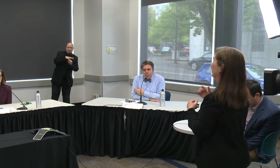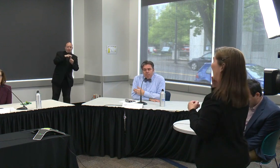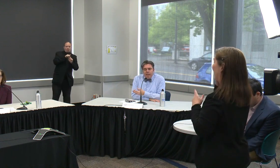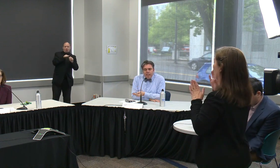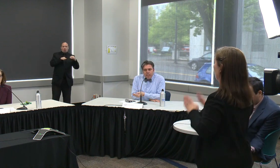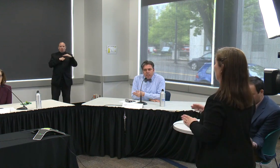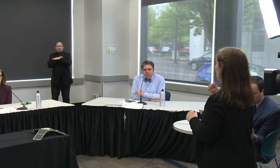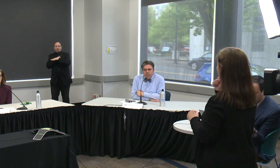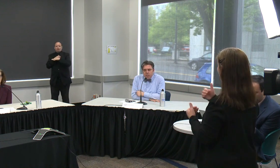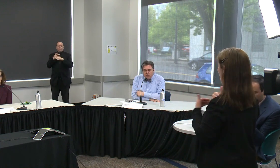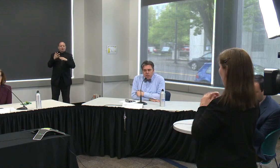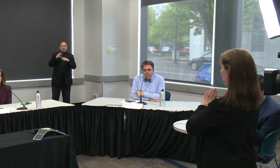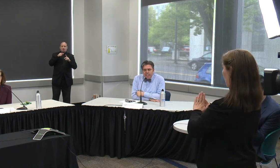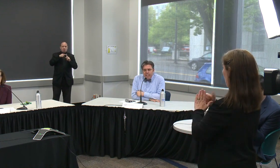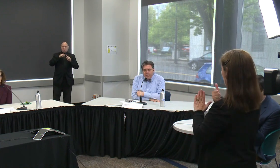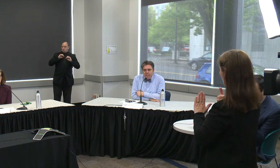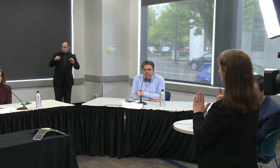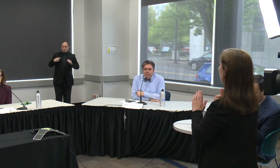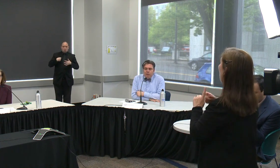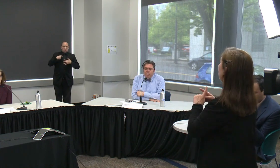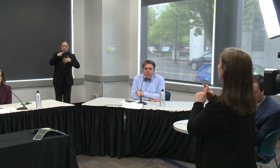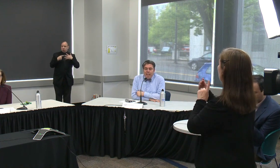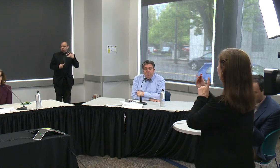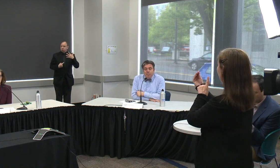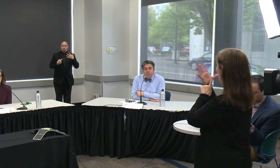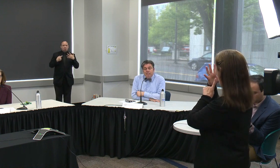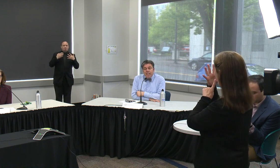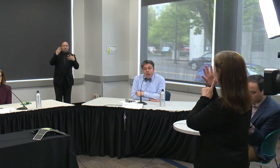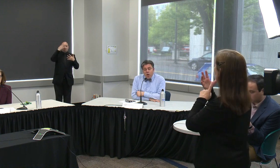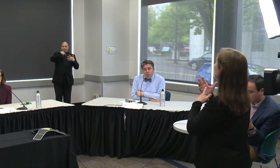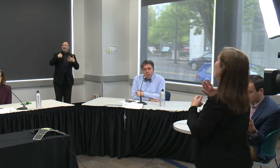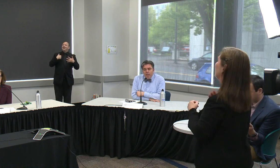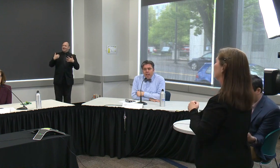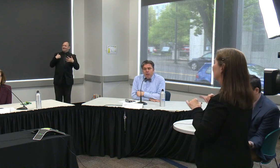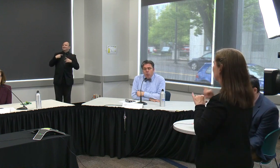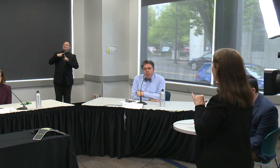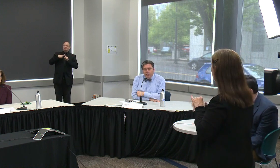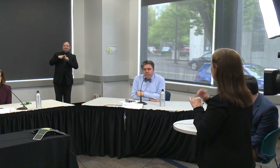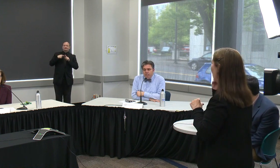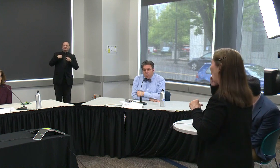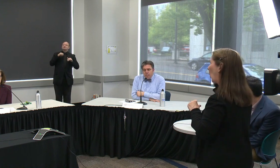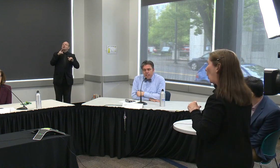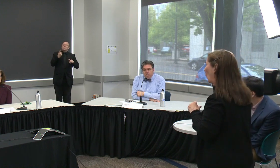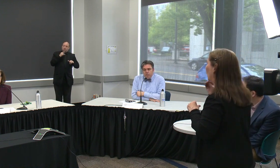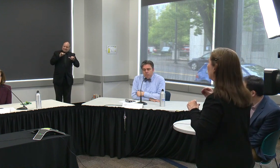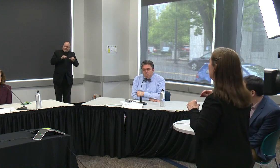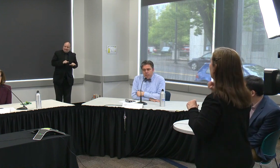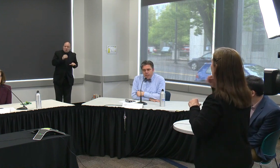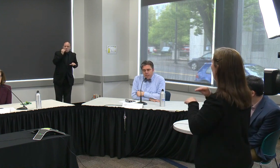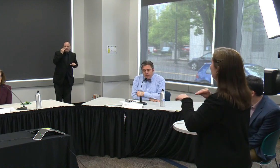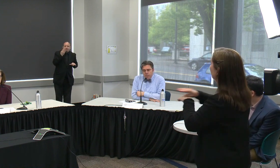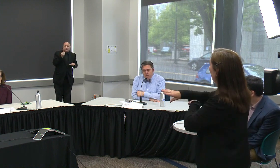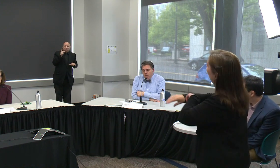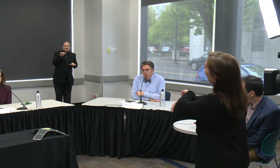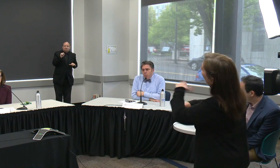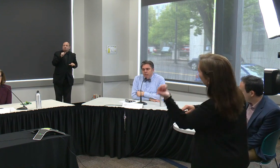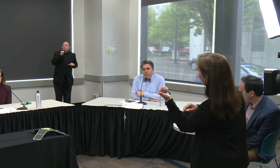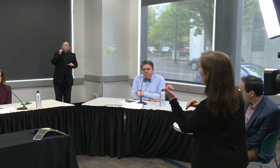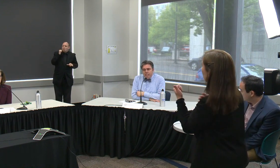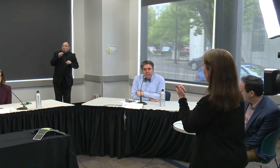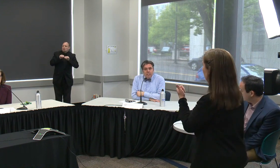that primarily occurs in those 14 days and that's why we would ask them to stay home and quarantine so as not to expose others